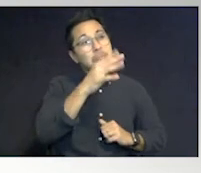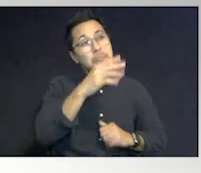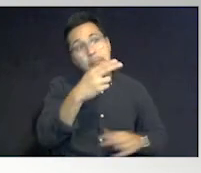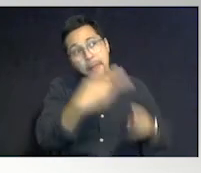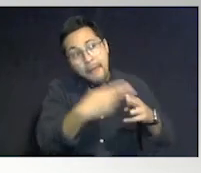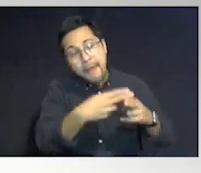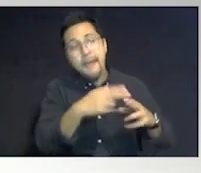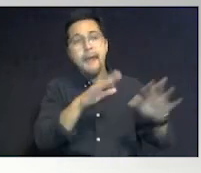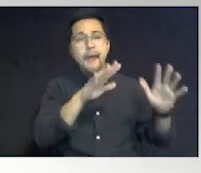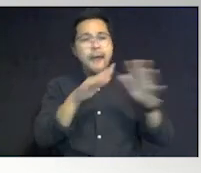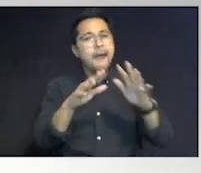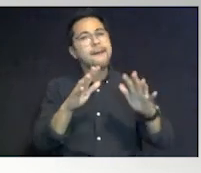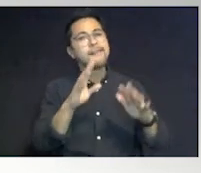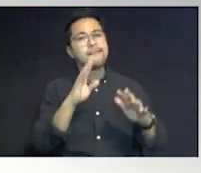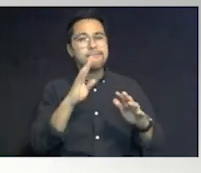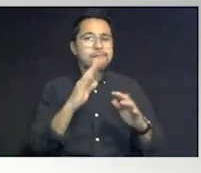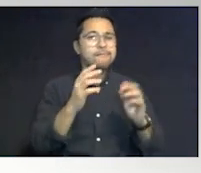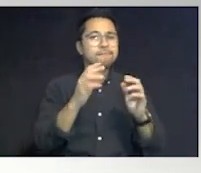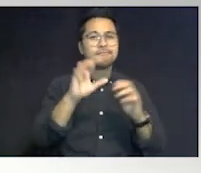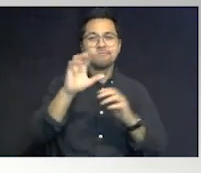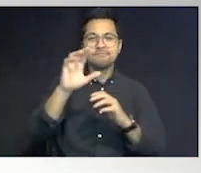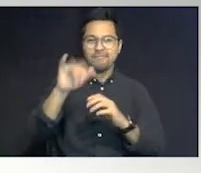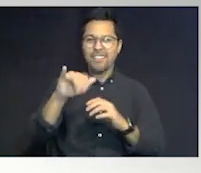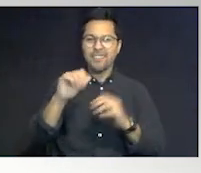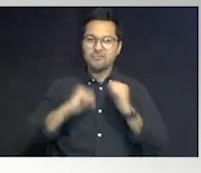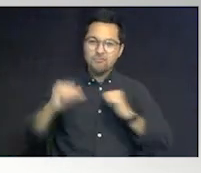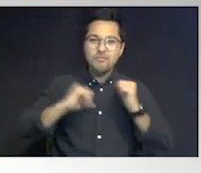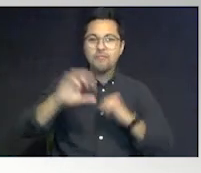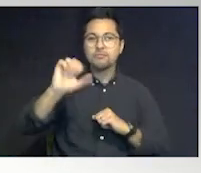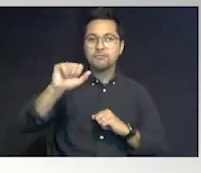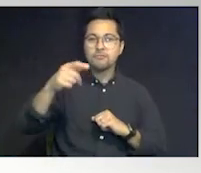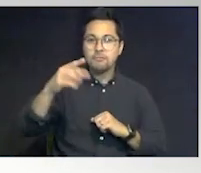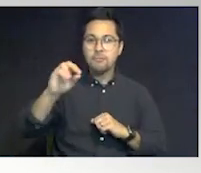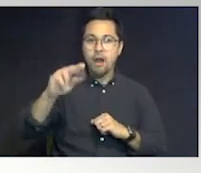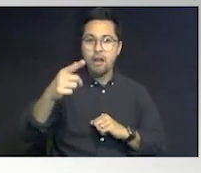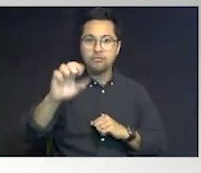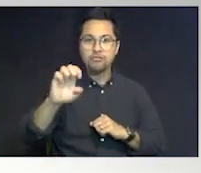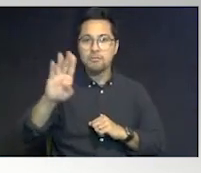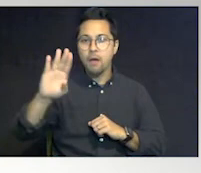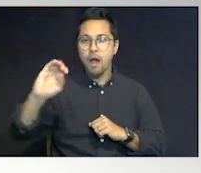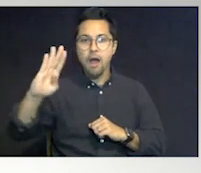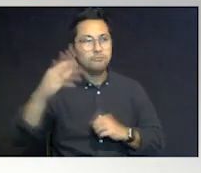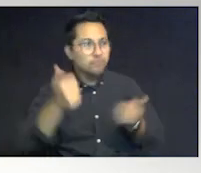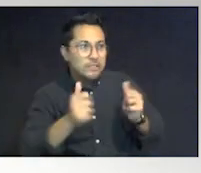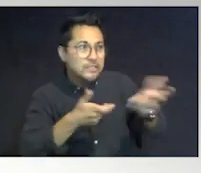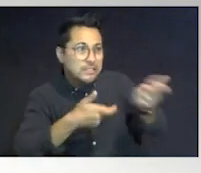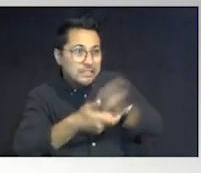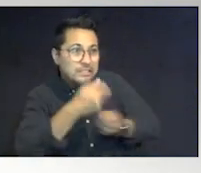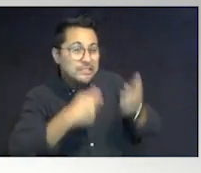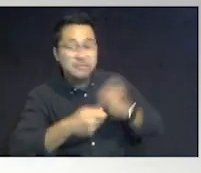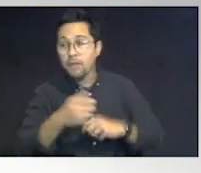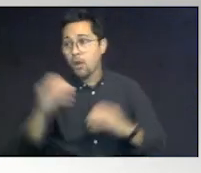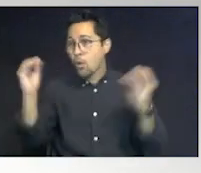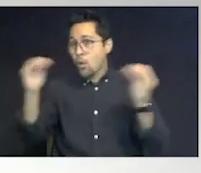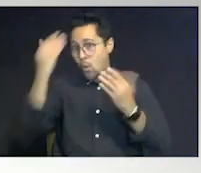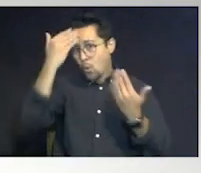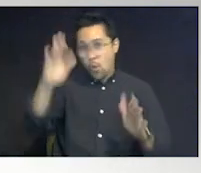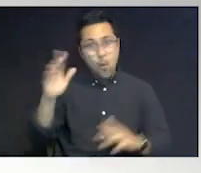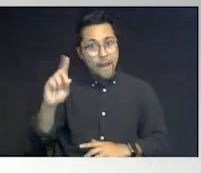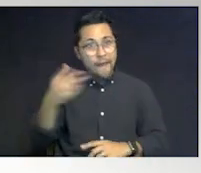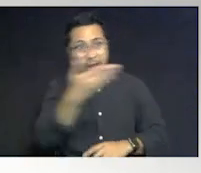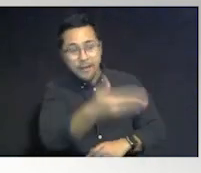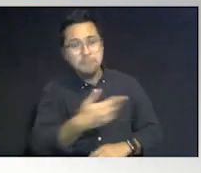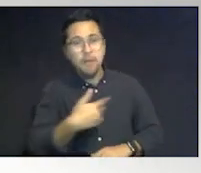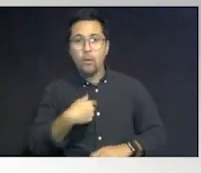And I started talking to SpongeBob, trying to give, just to get him to talk to me. And nobody knows where he's at. And all of a sudden,